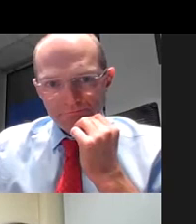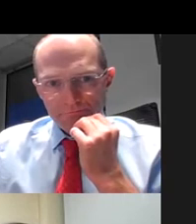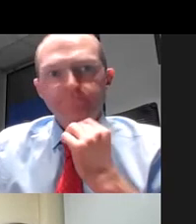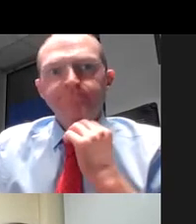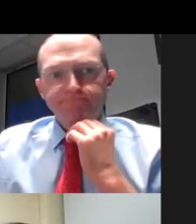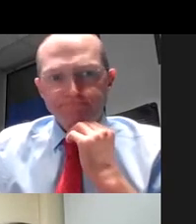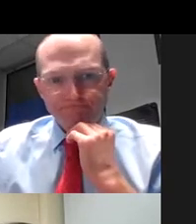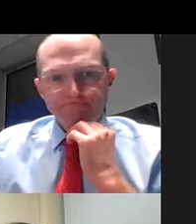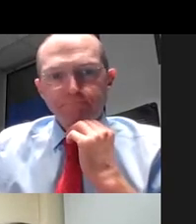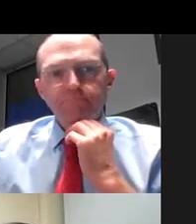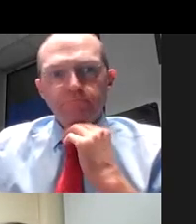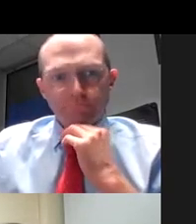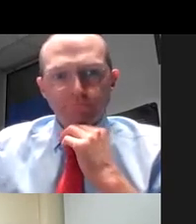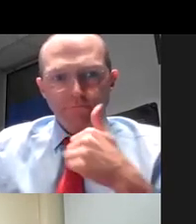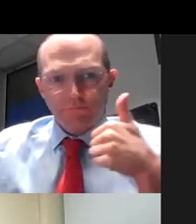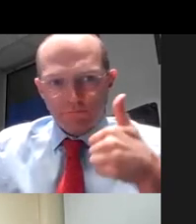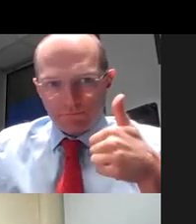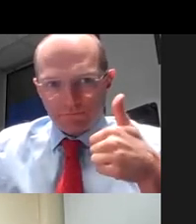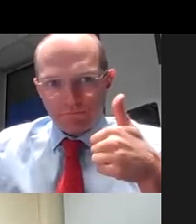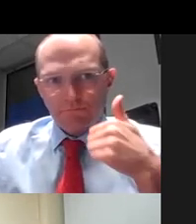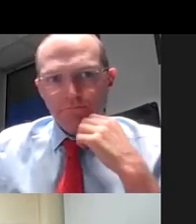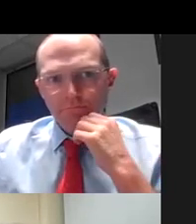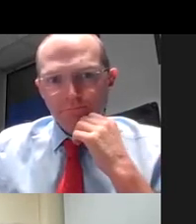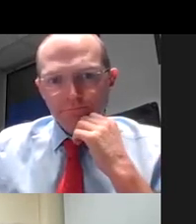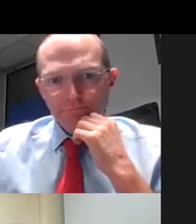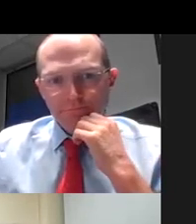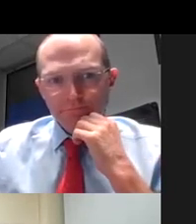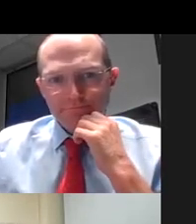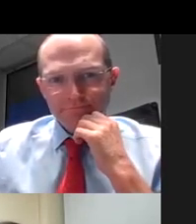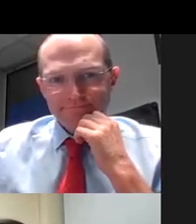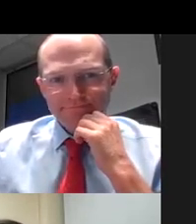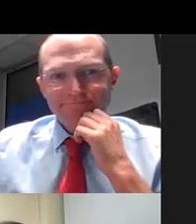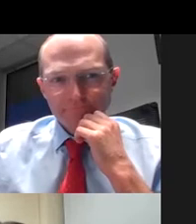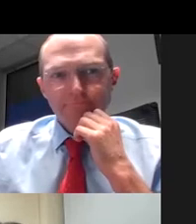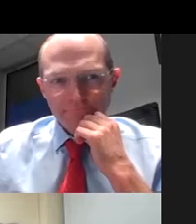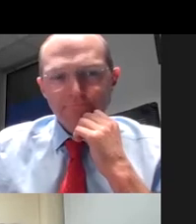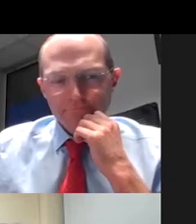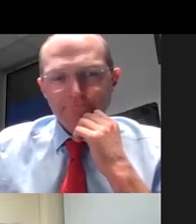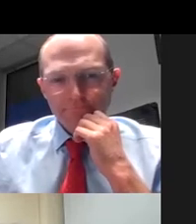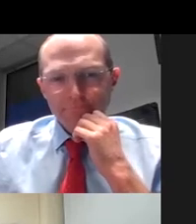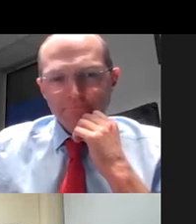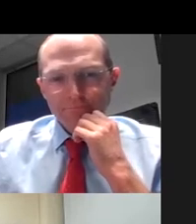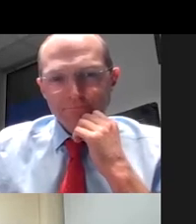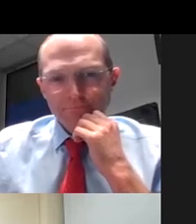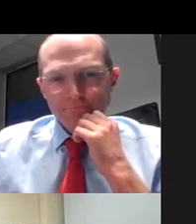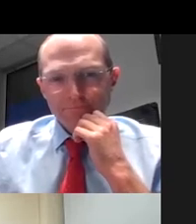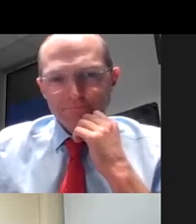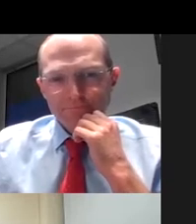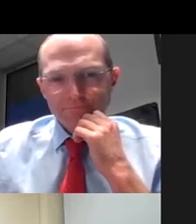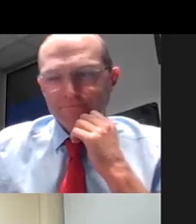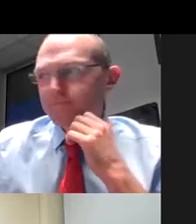gift as well i wrote down that that that note that uh rendon said we'll definitely be be going with that